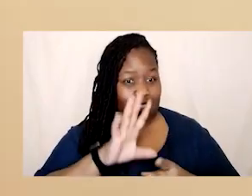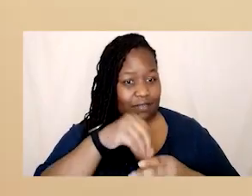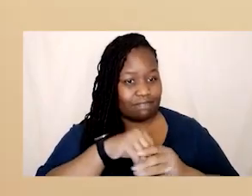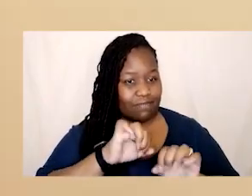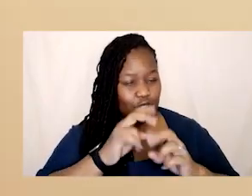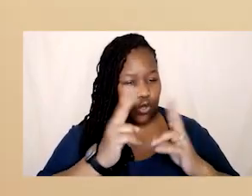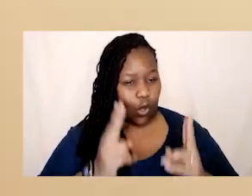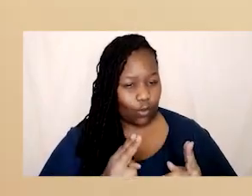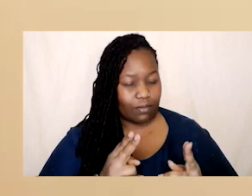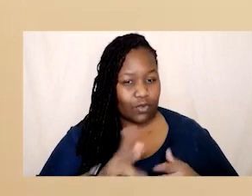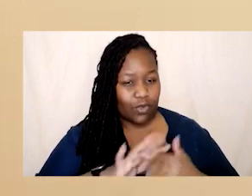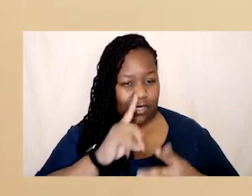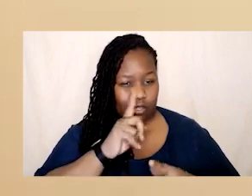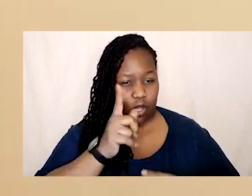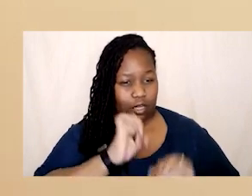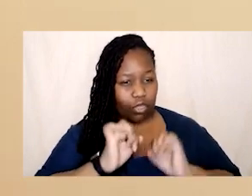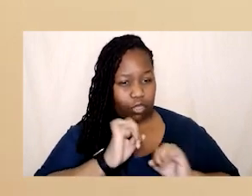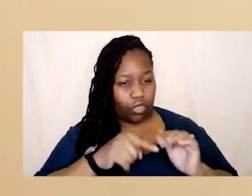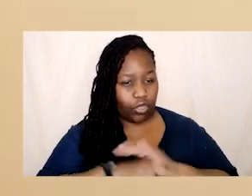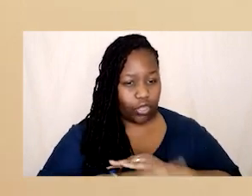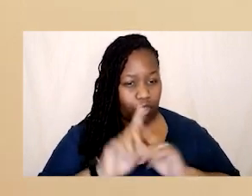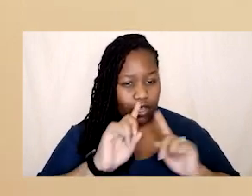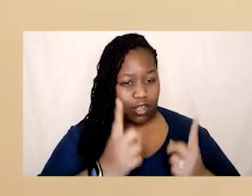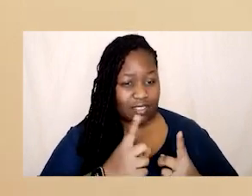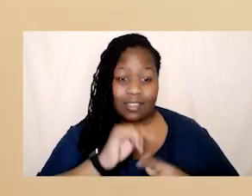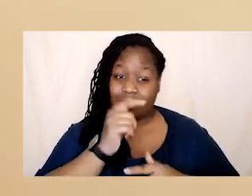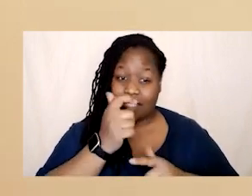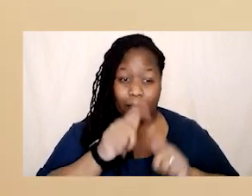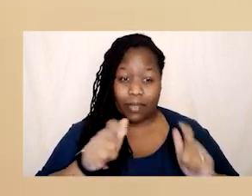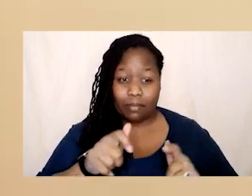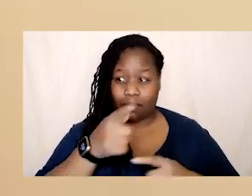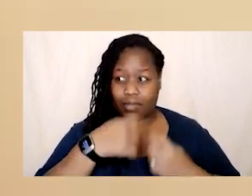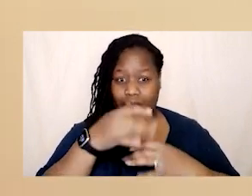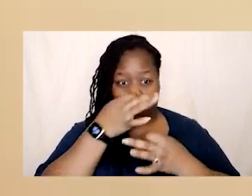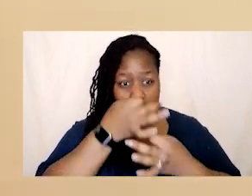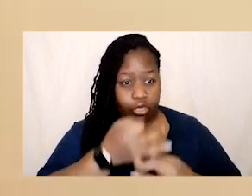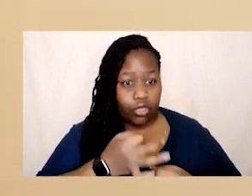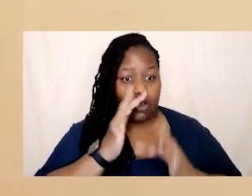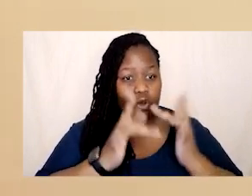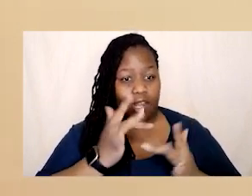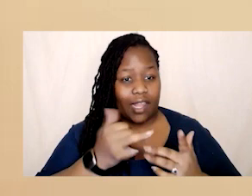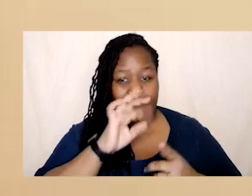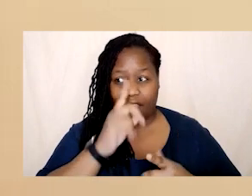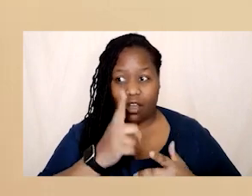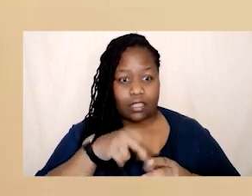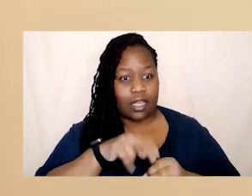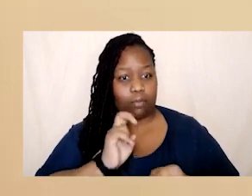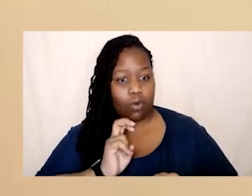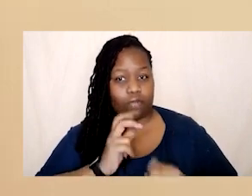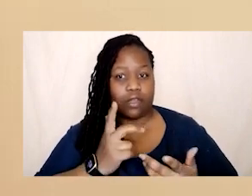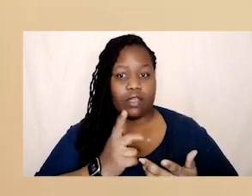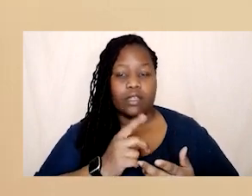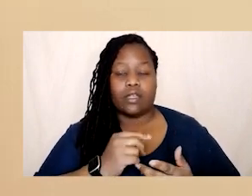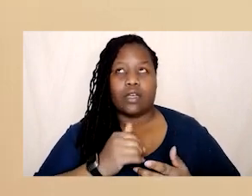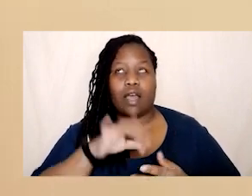it's such a shame because there are lots of people that can't just come offline there are people who use online community slack channels i'm it's not in the book but i